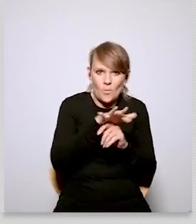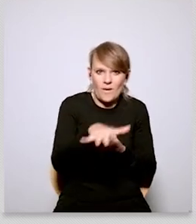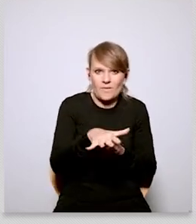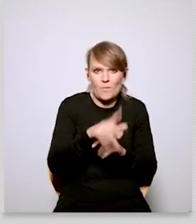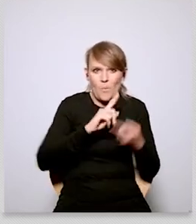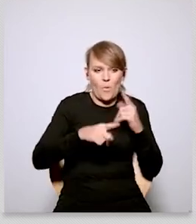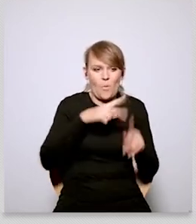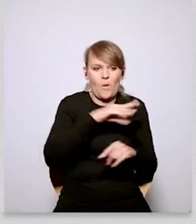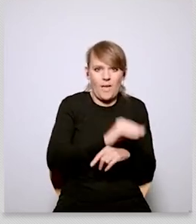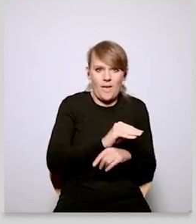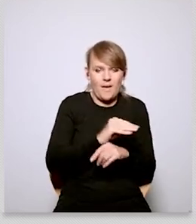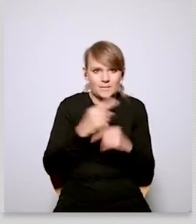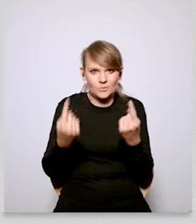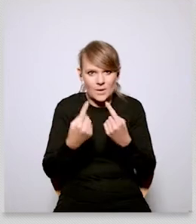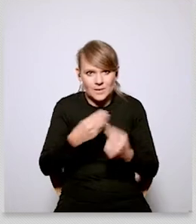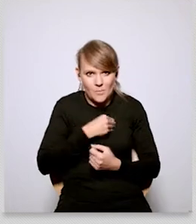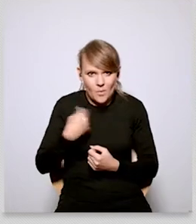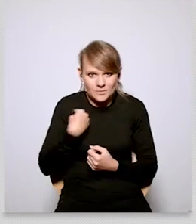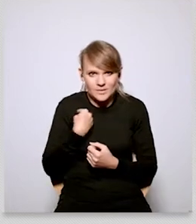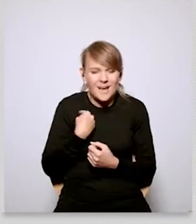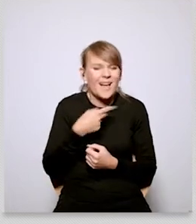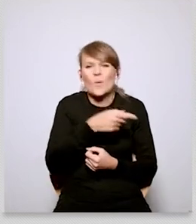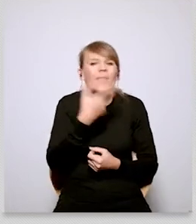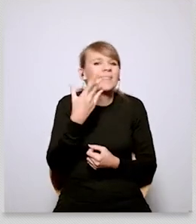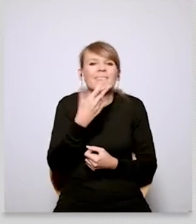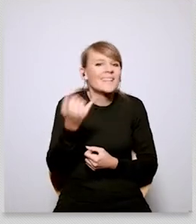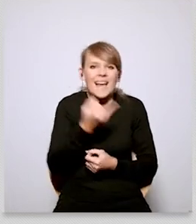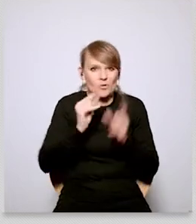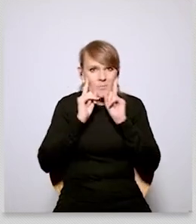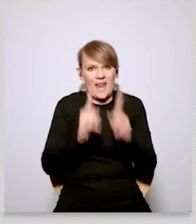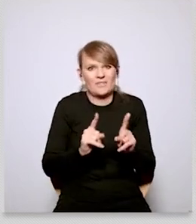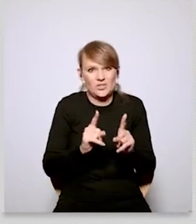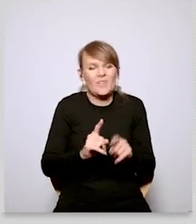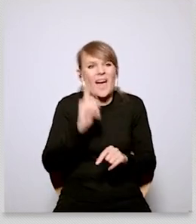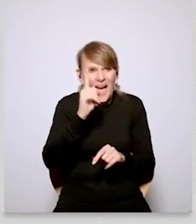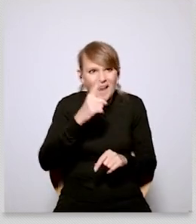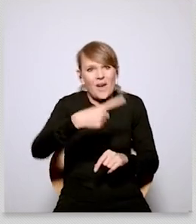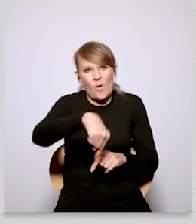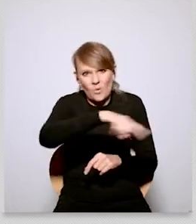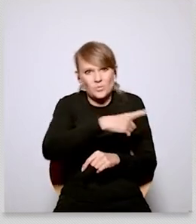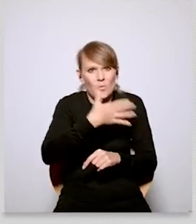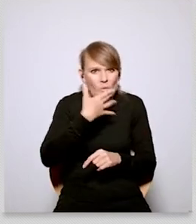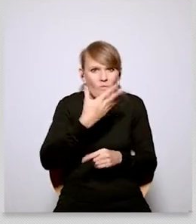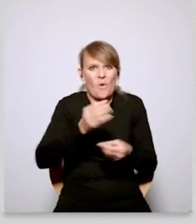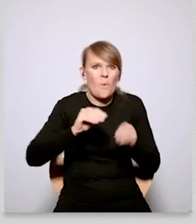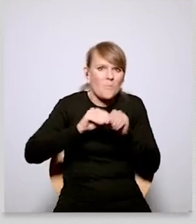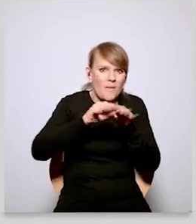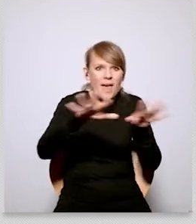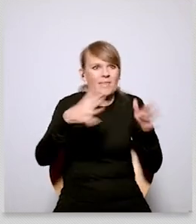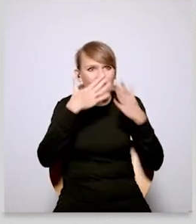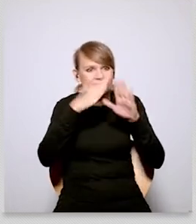it turns out that there might see some areas of the european union in a very